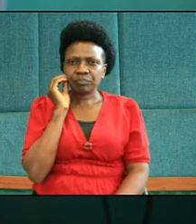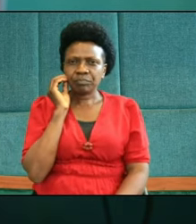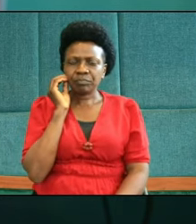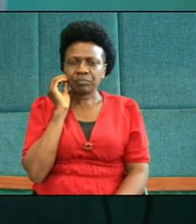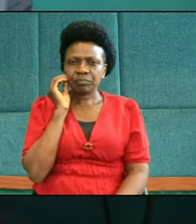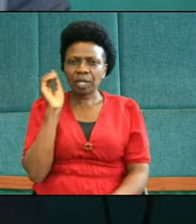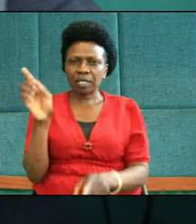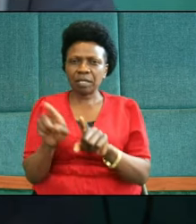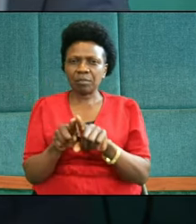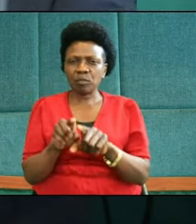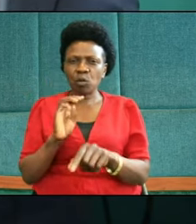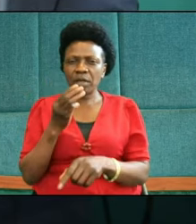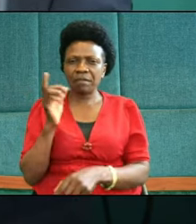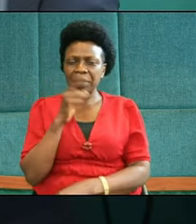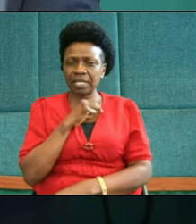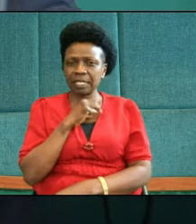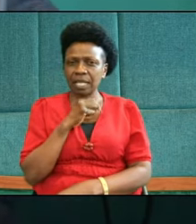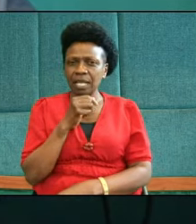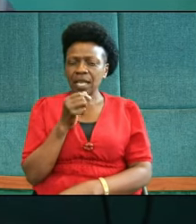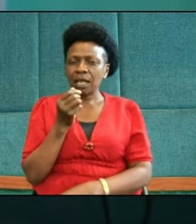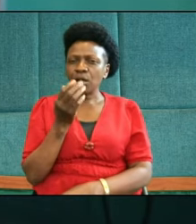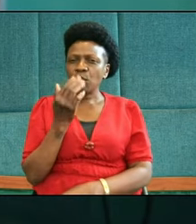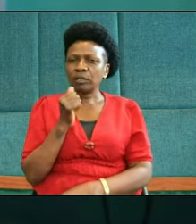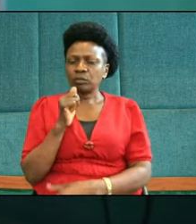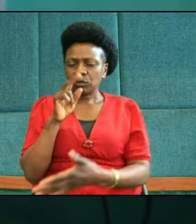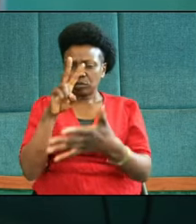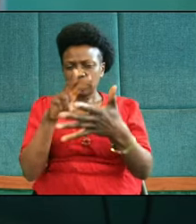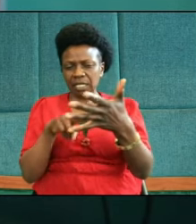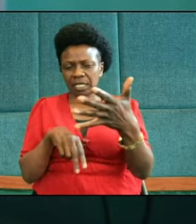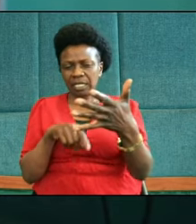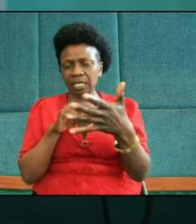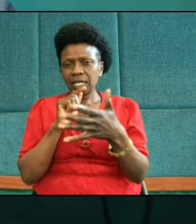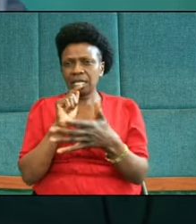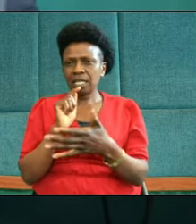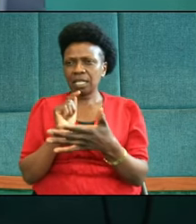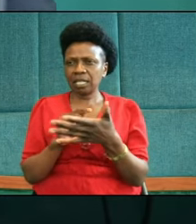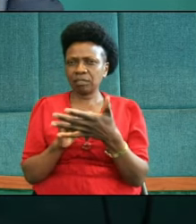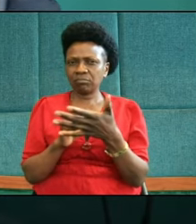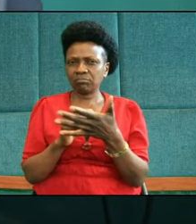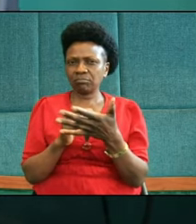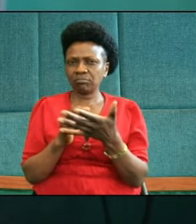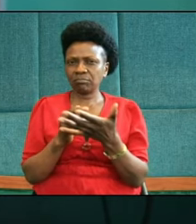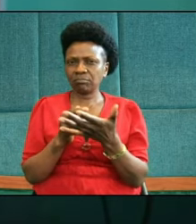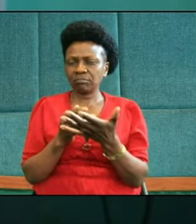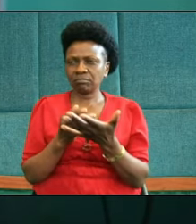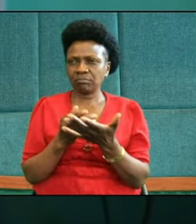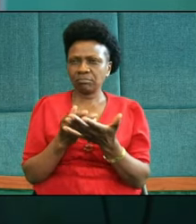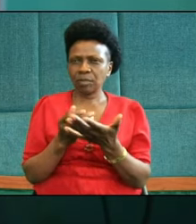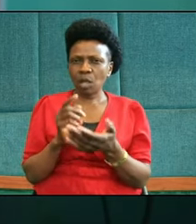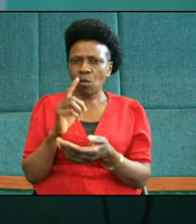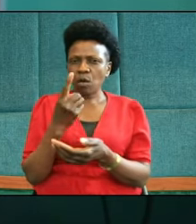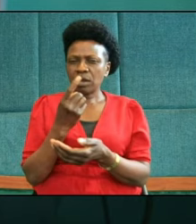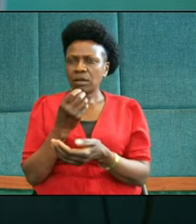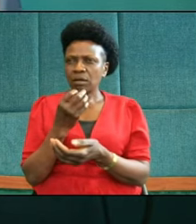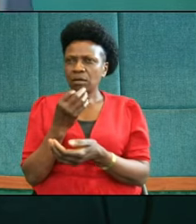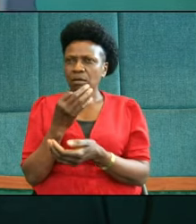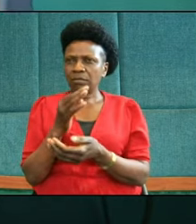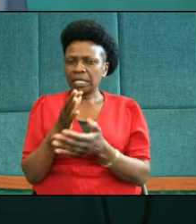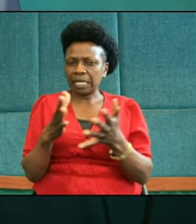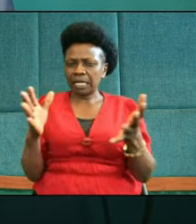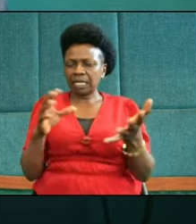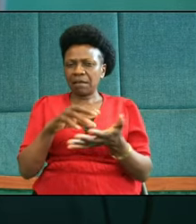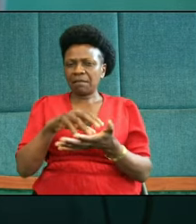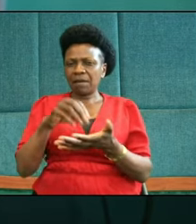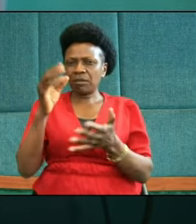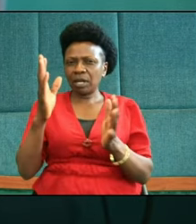conclude, I want to leave these words which one of the greater founders